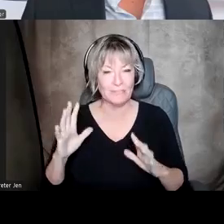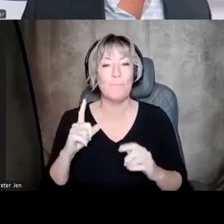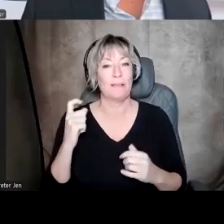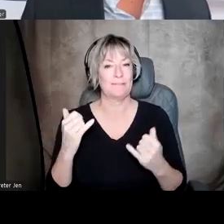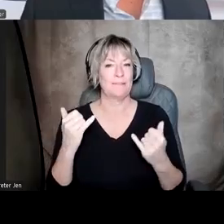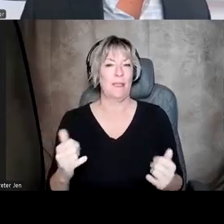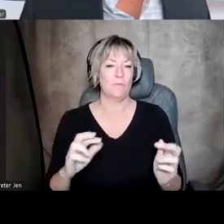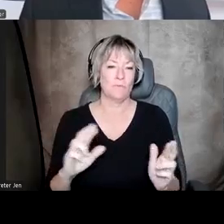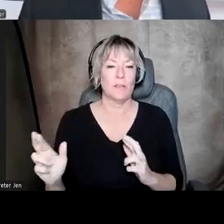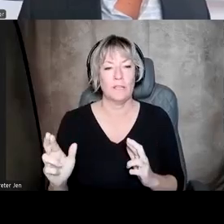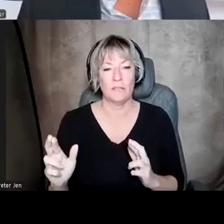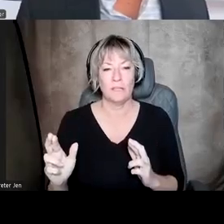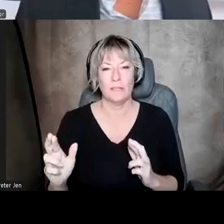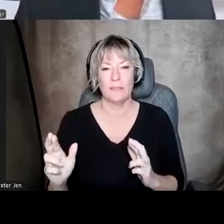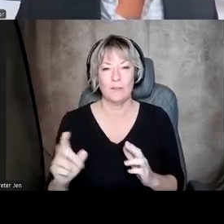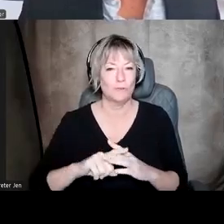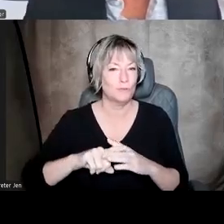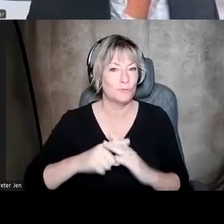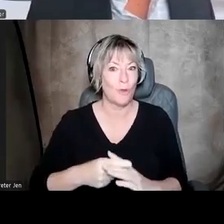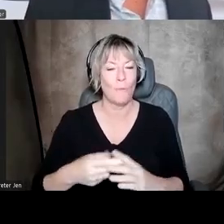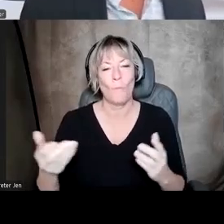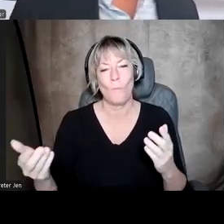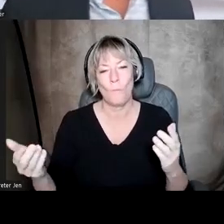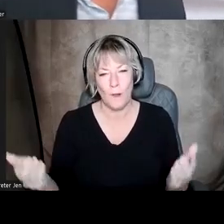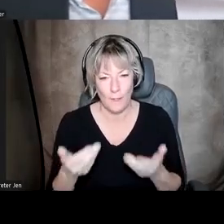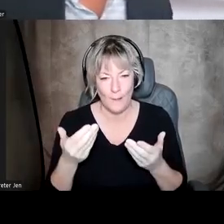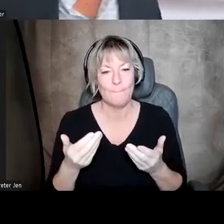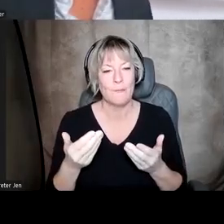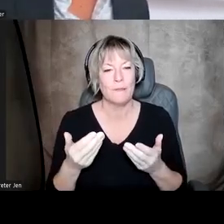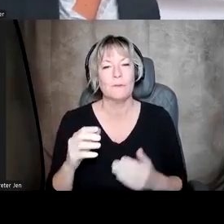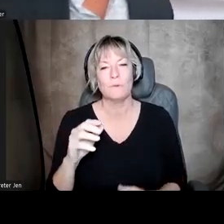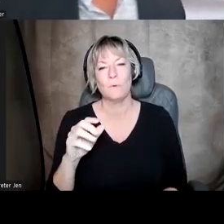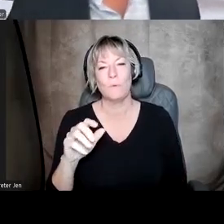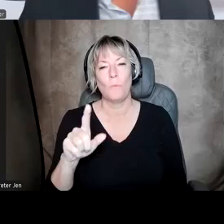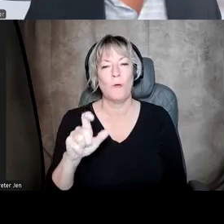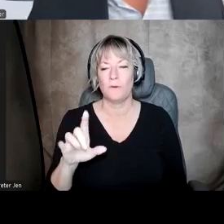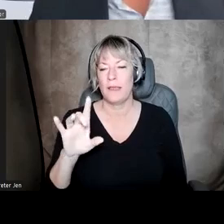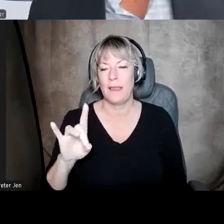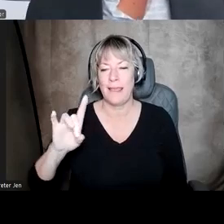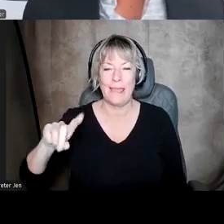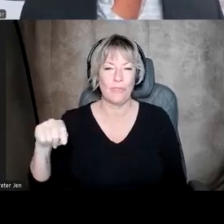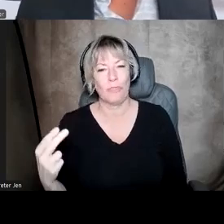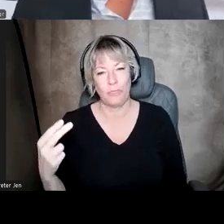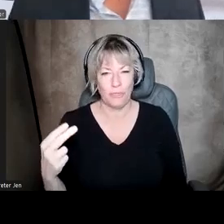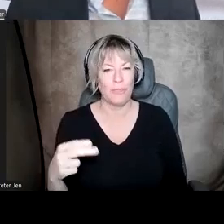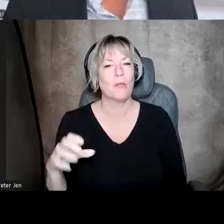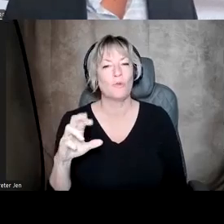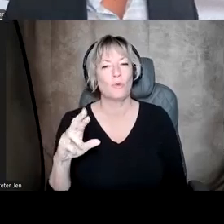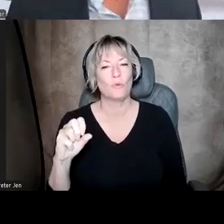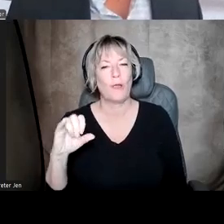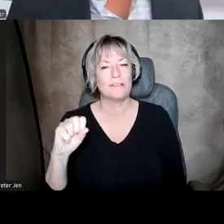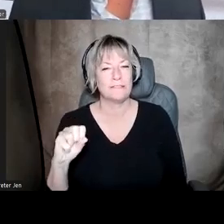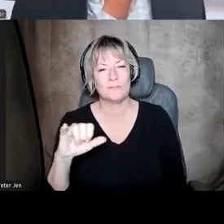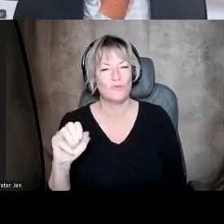We are at Liftoff, and welcome to the episode 188 of the Crisis Jam